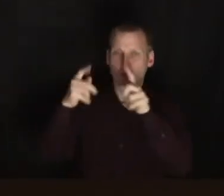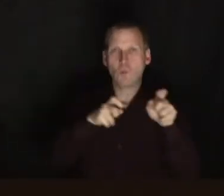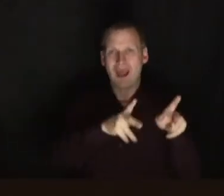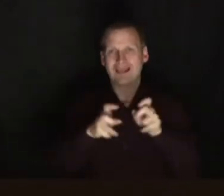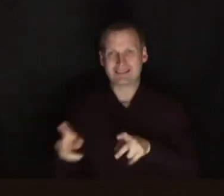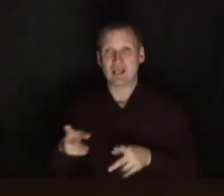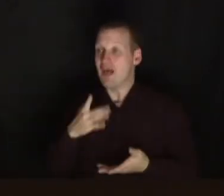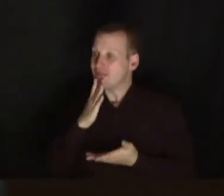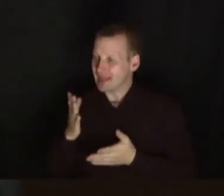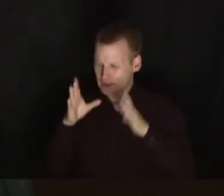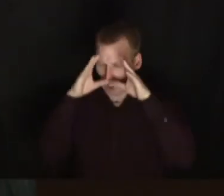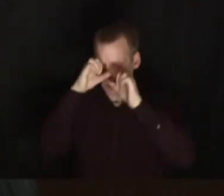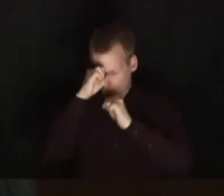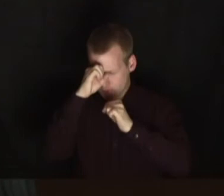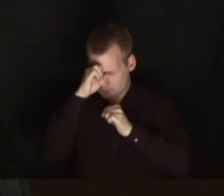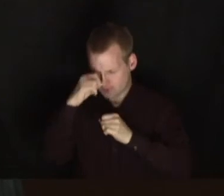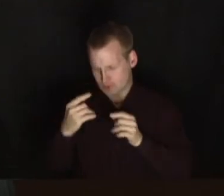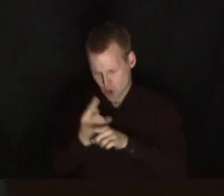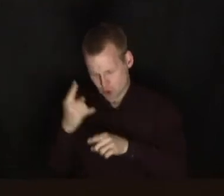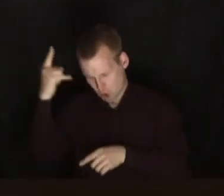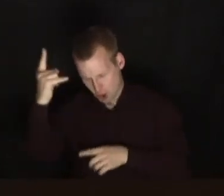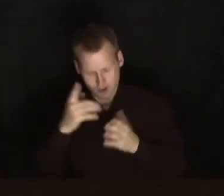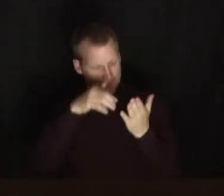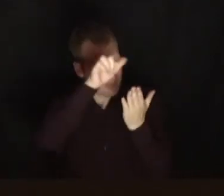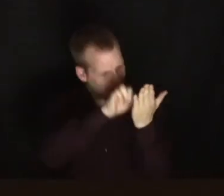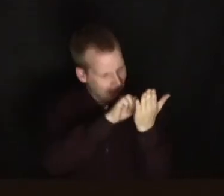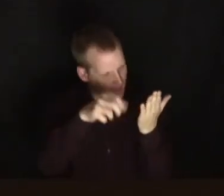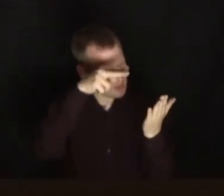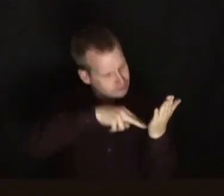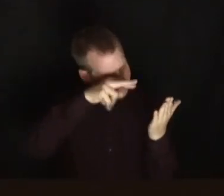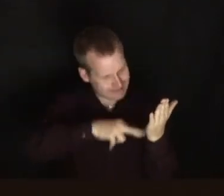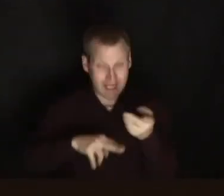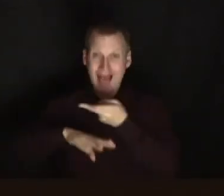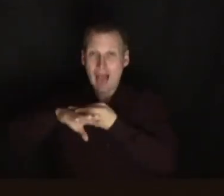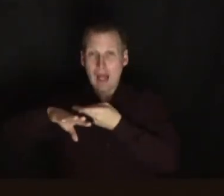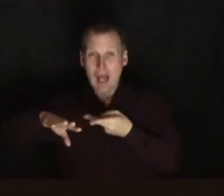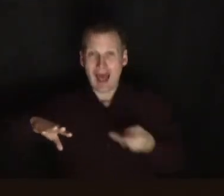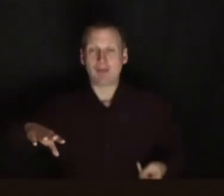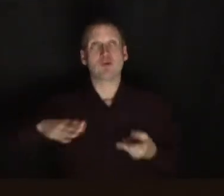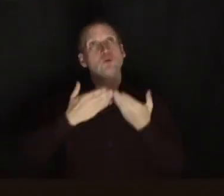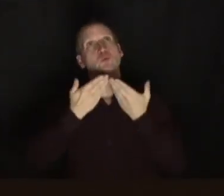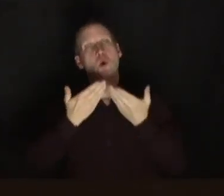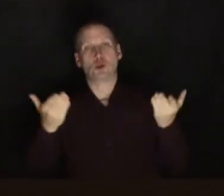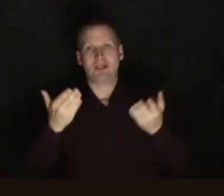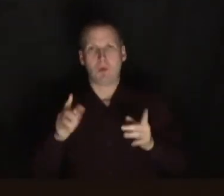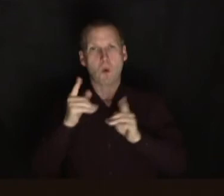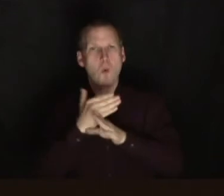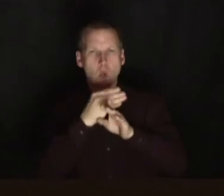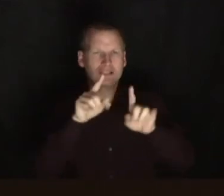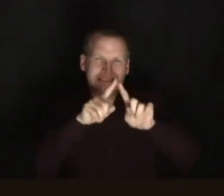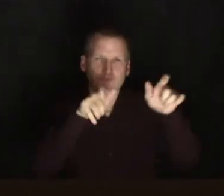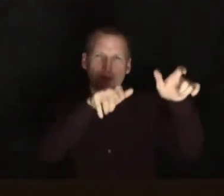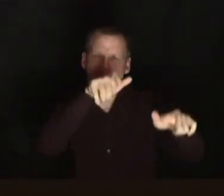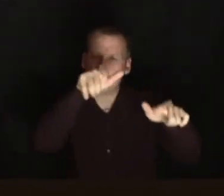they closing their eyes? Are they reading their Bibles? Are they lying on the floor? Are they worshipping? What are they doing? What works for them? And just